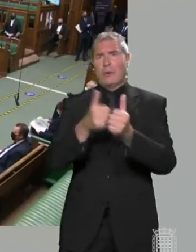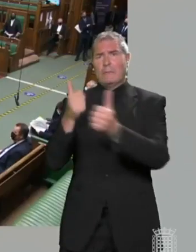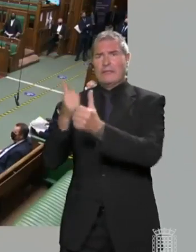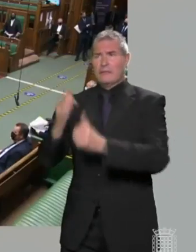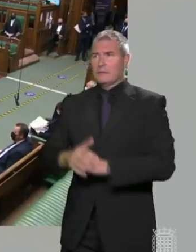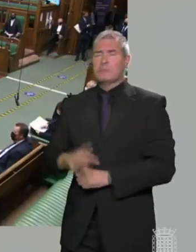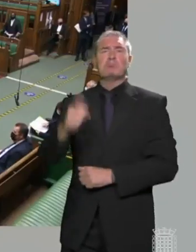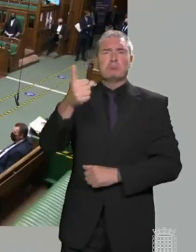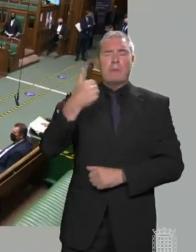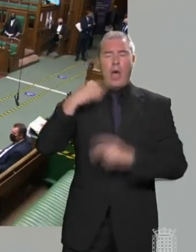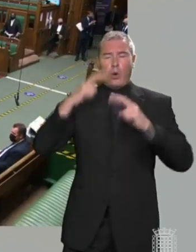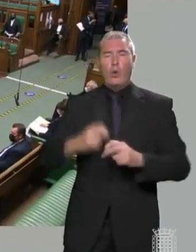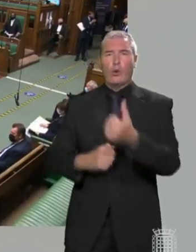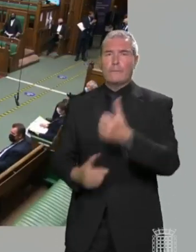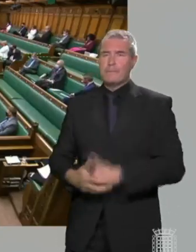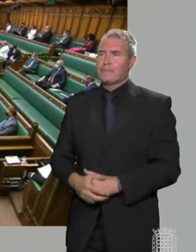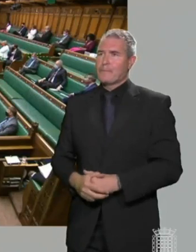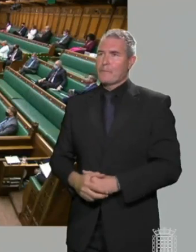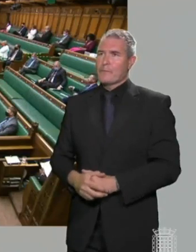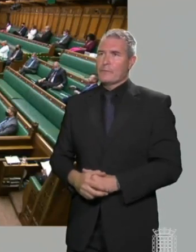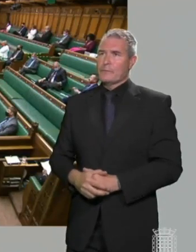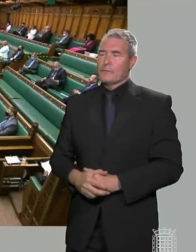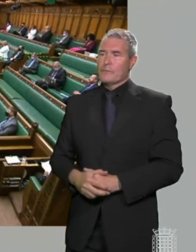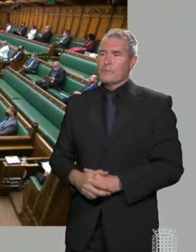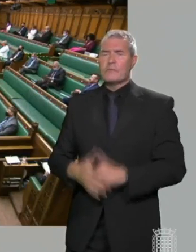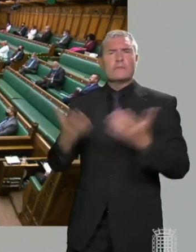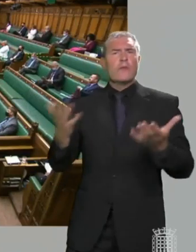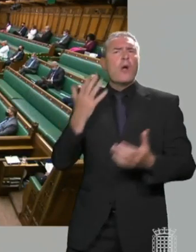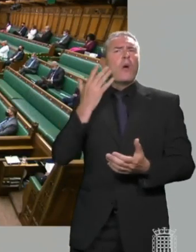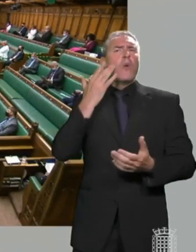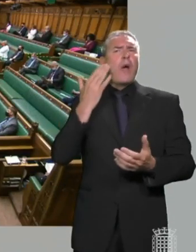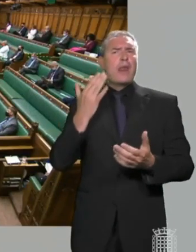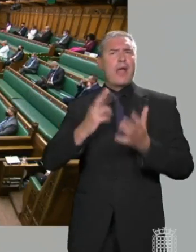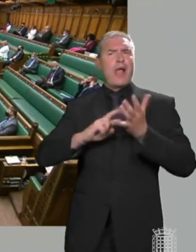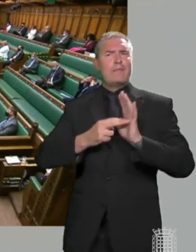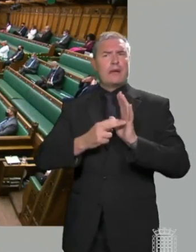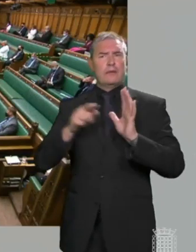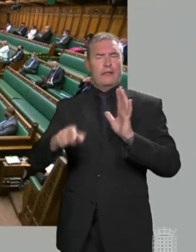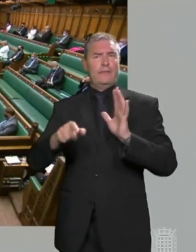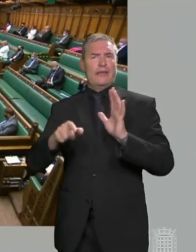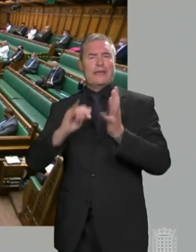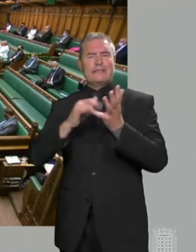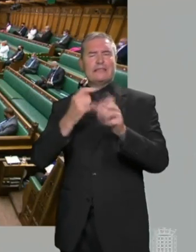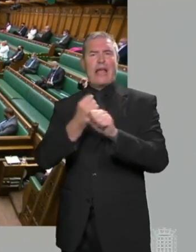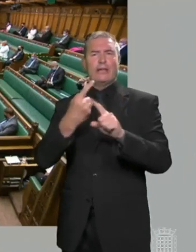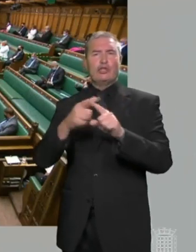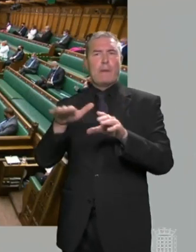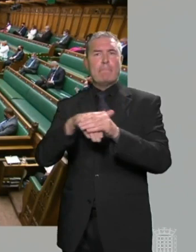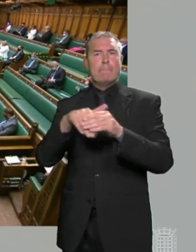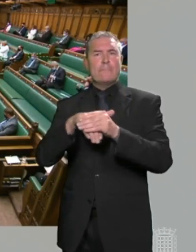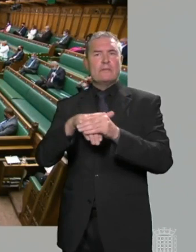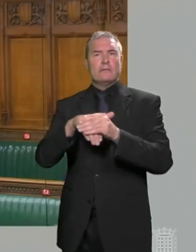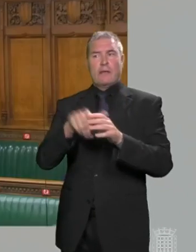very happy to look at it, Mr Speaker. When can we expect the coordinated chorus of SAGE members recommencing